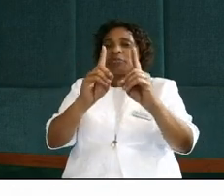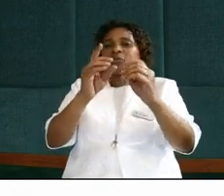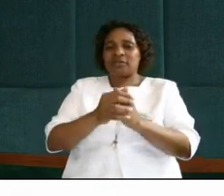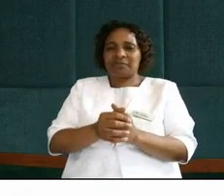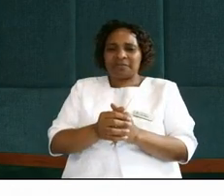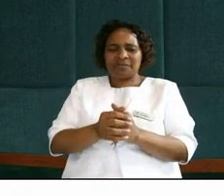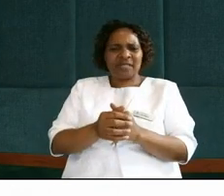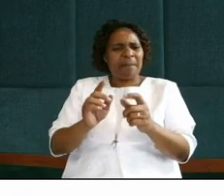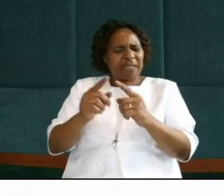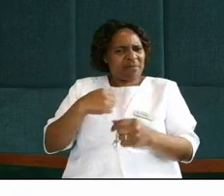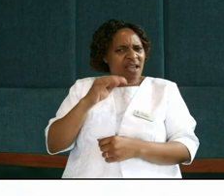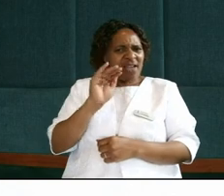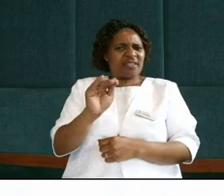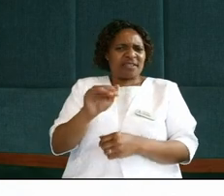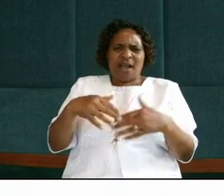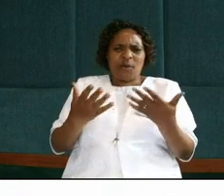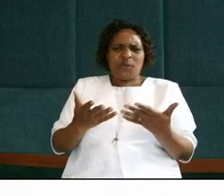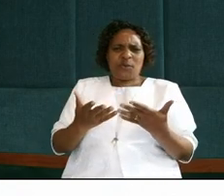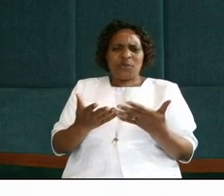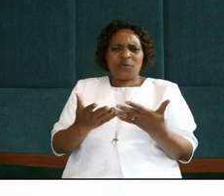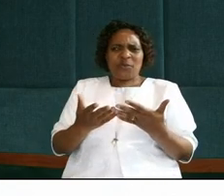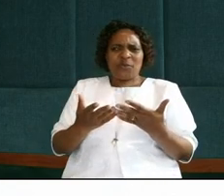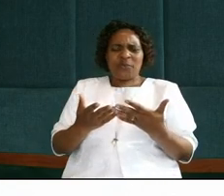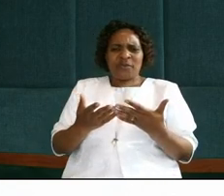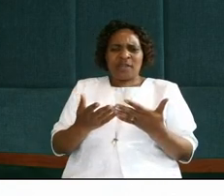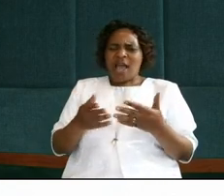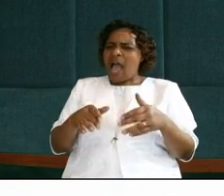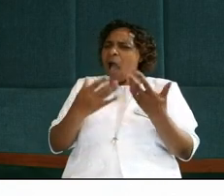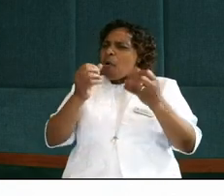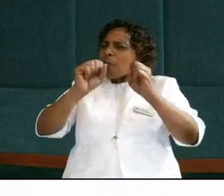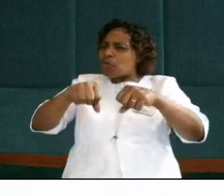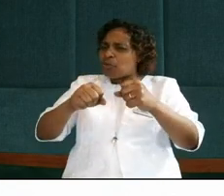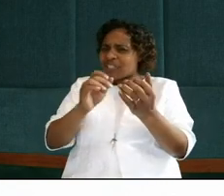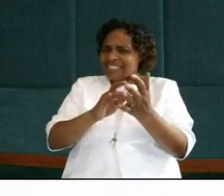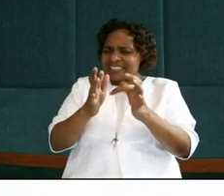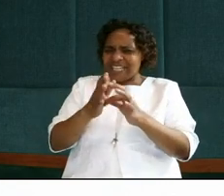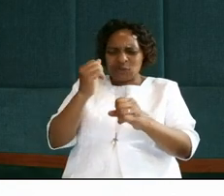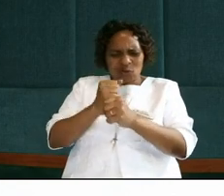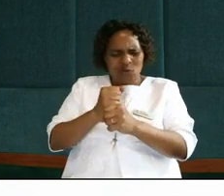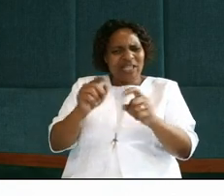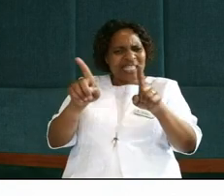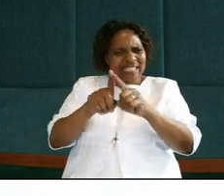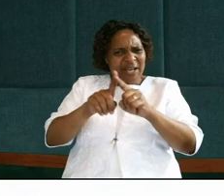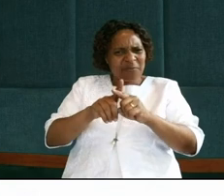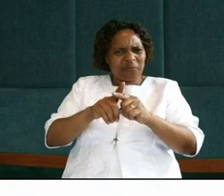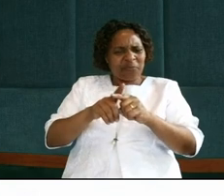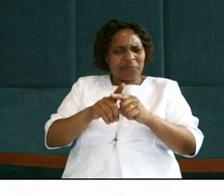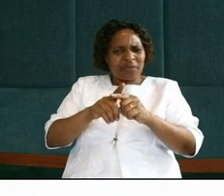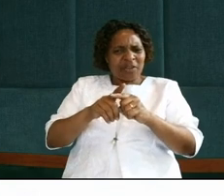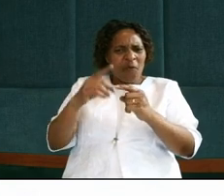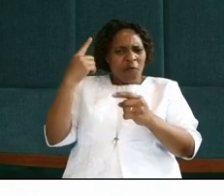And I'm asking, how can this be possible? How could Jesus do such kind of a thing?